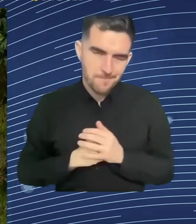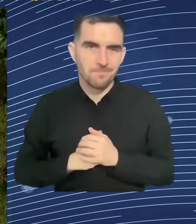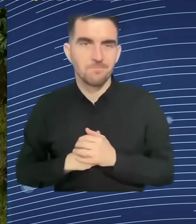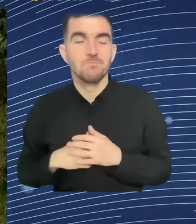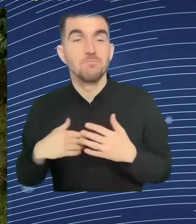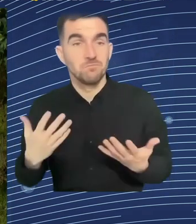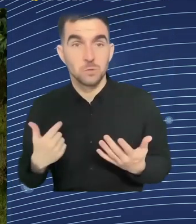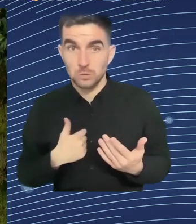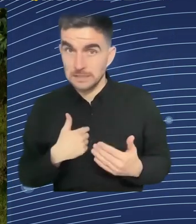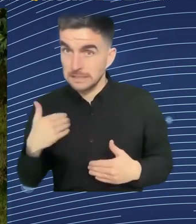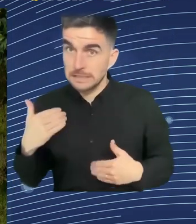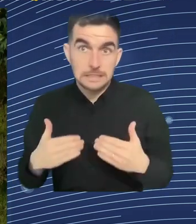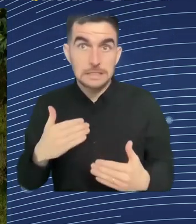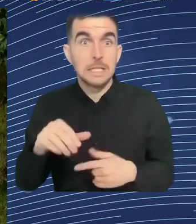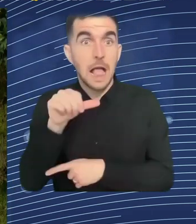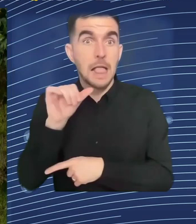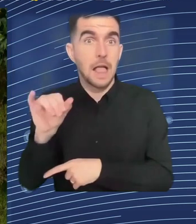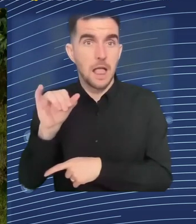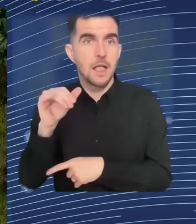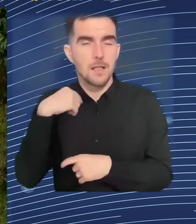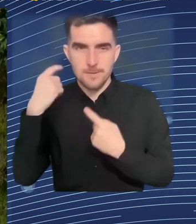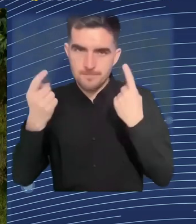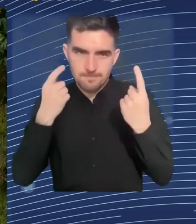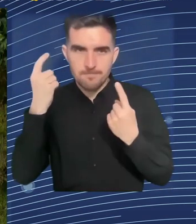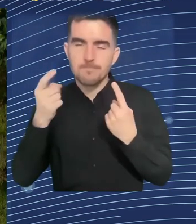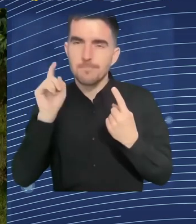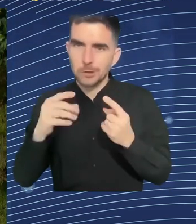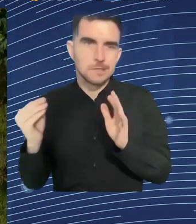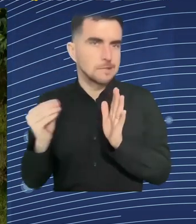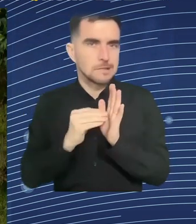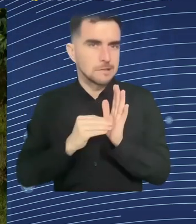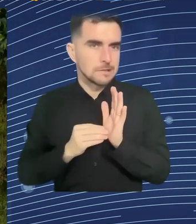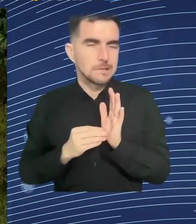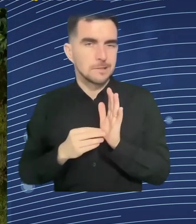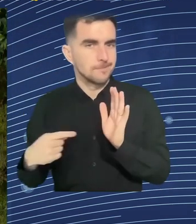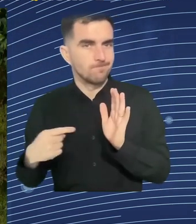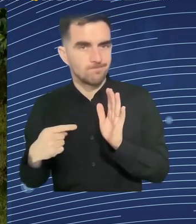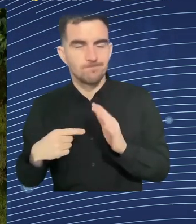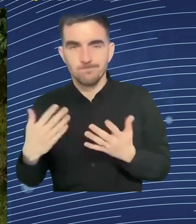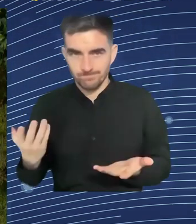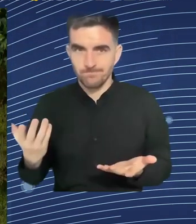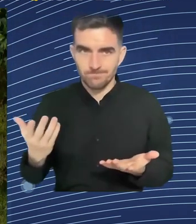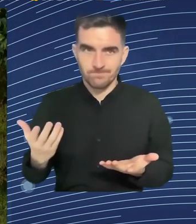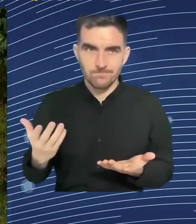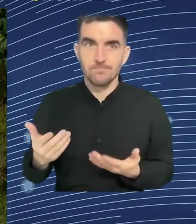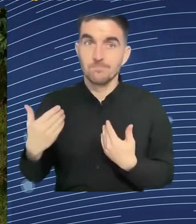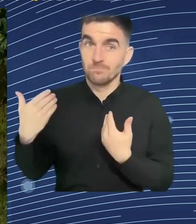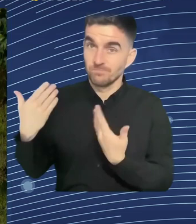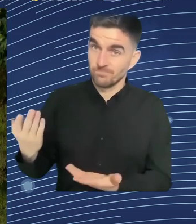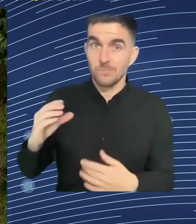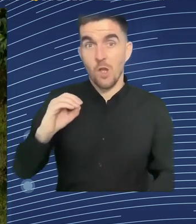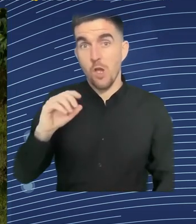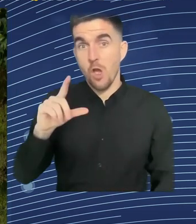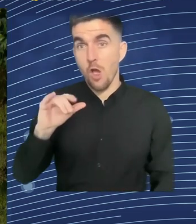It's almost like a way of policing it. But perhaps we could find ways to have technology and AI be